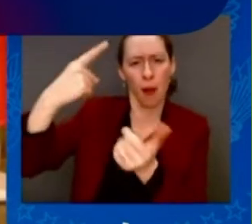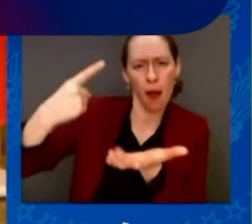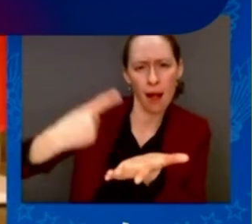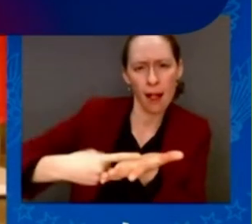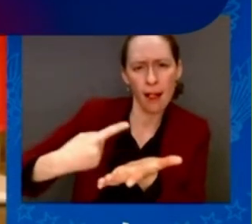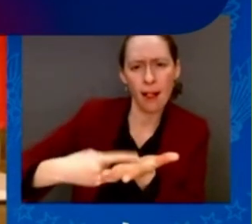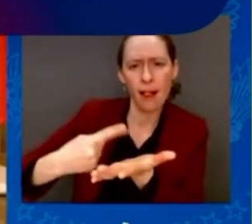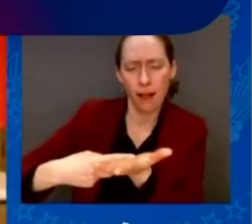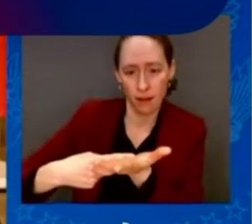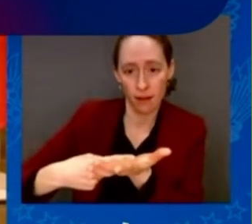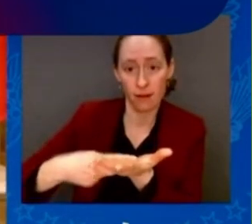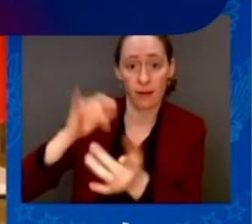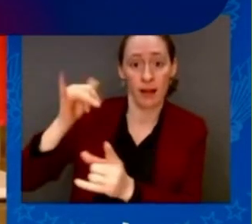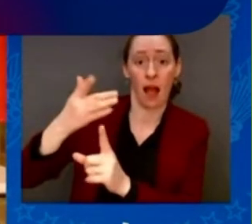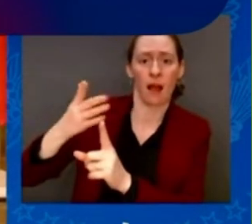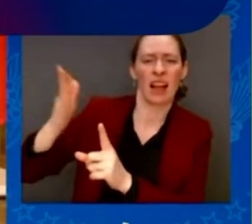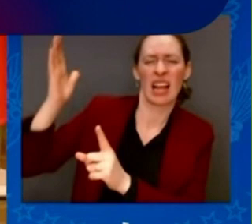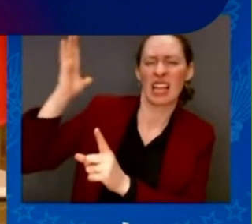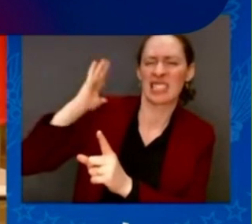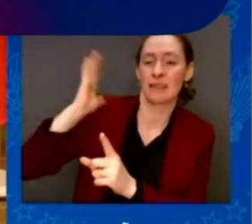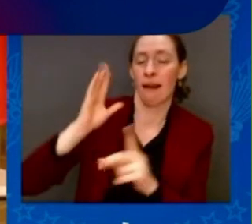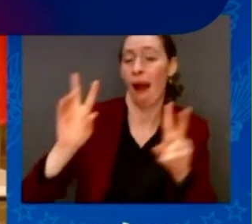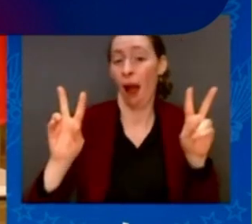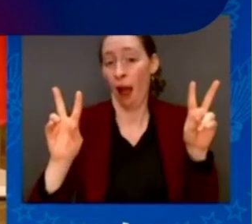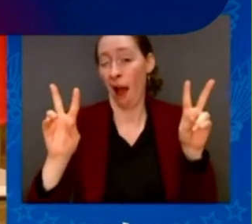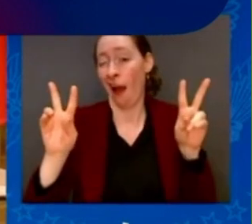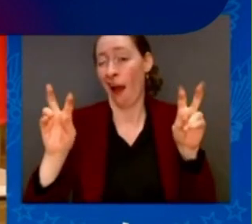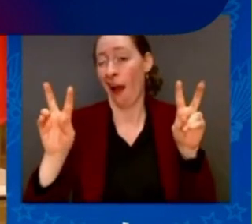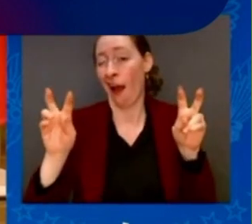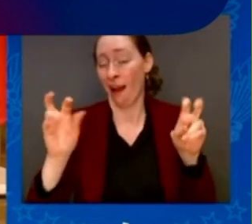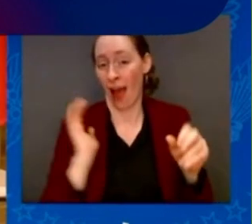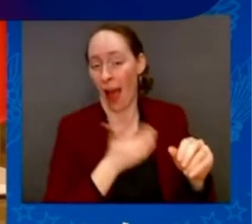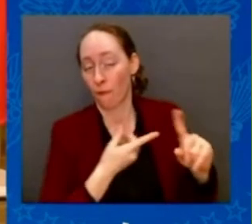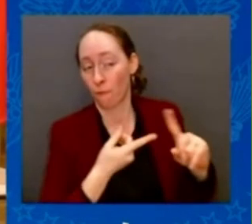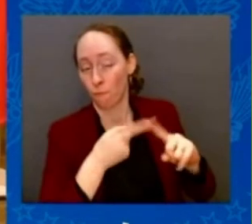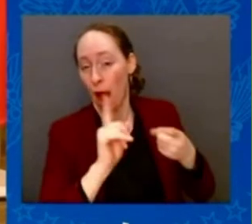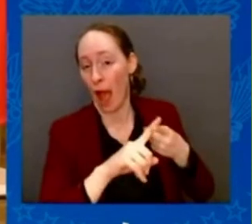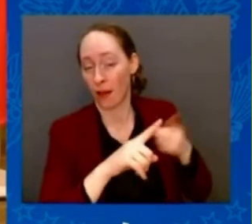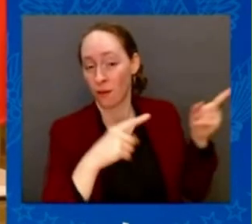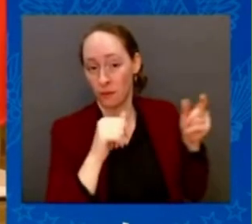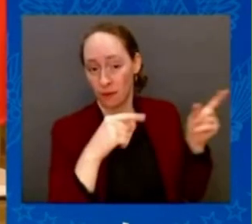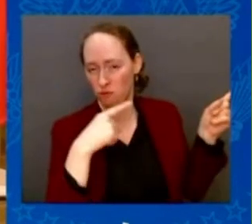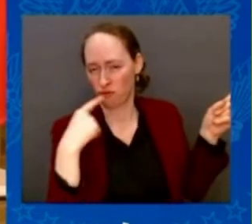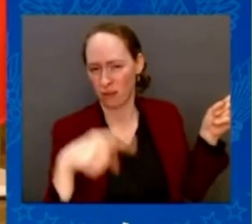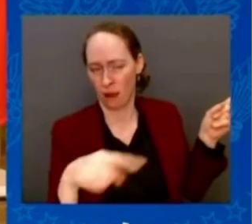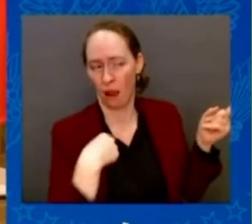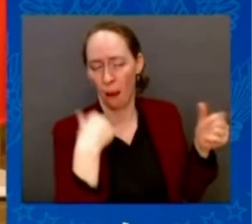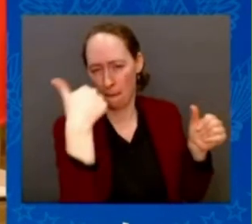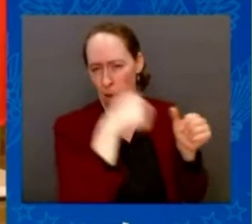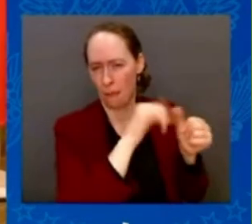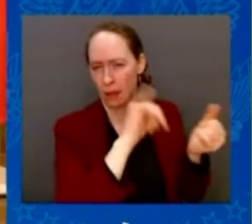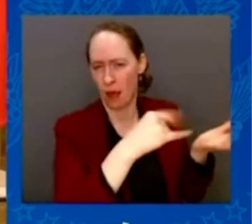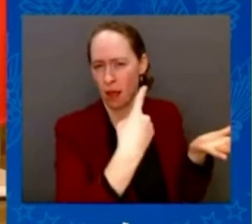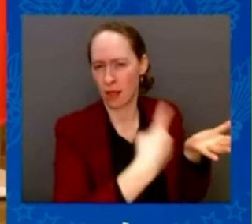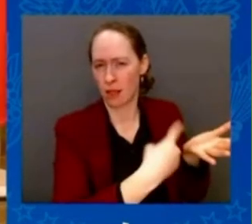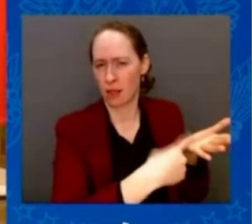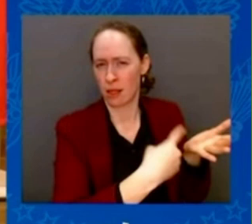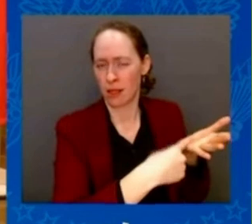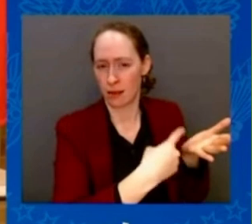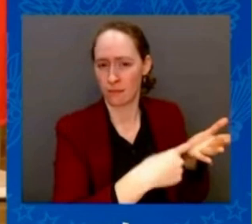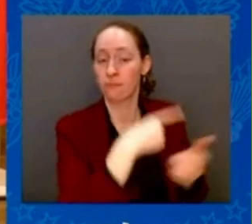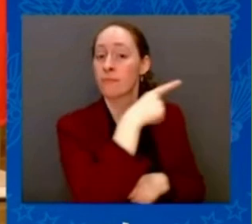I said, you keep asking for the Findalization of NATO. Joe,